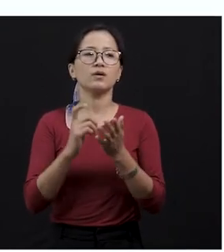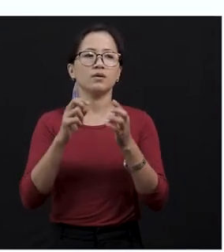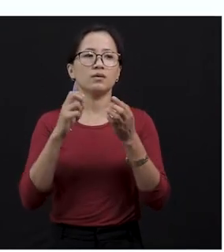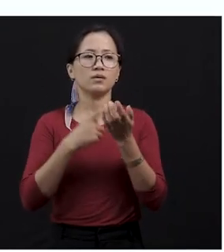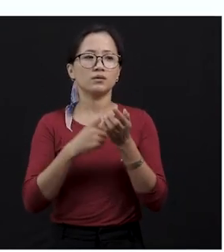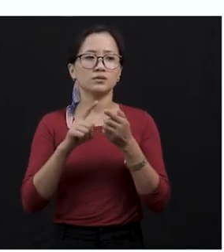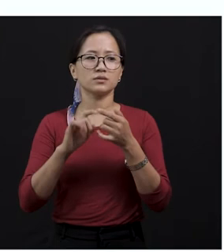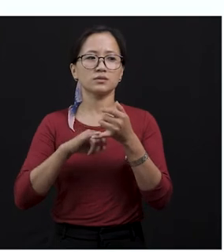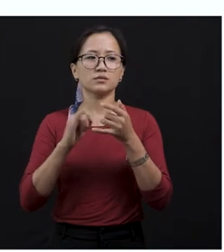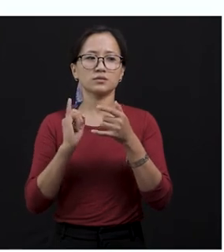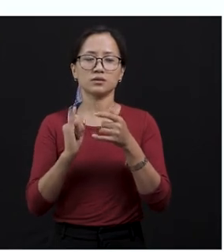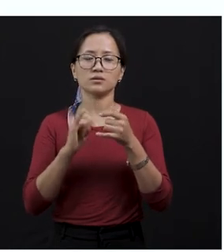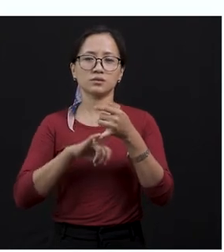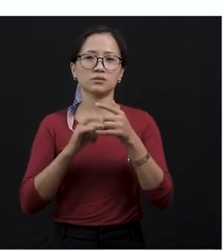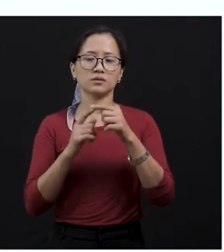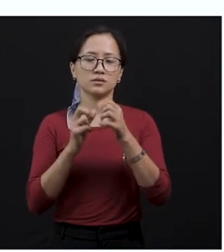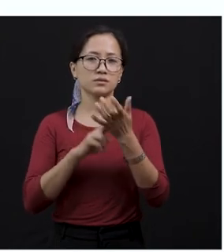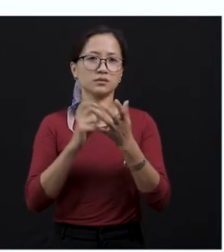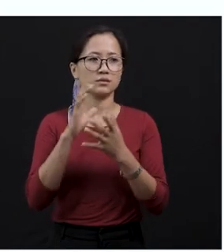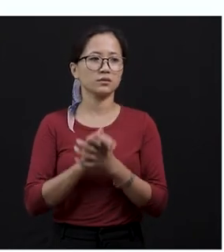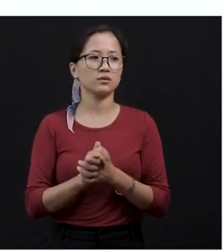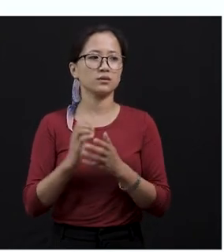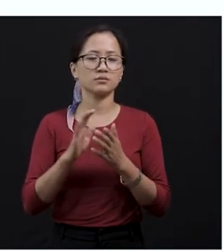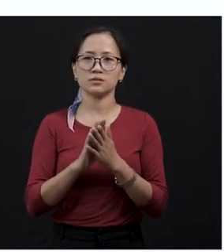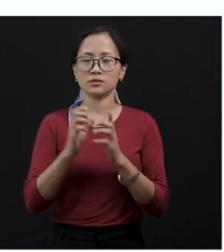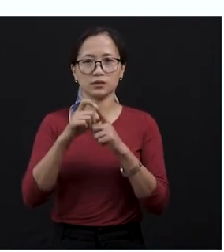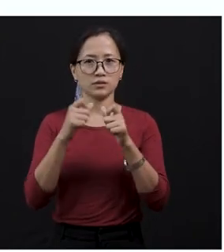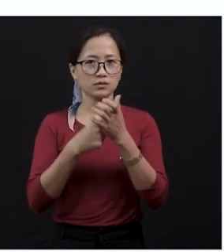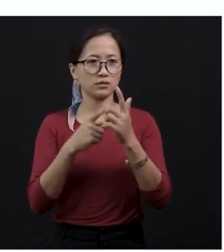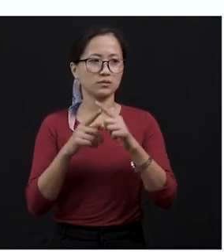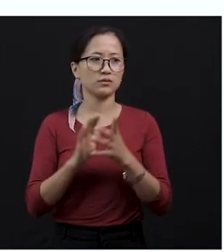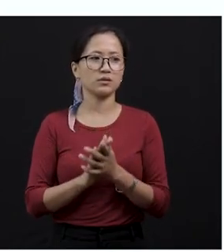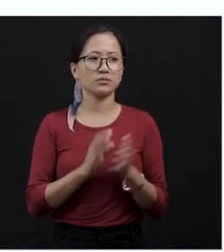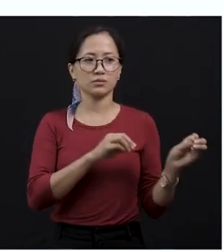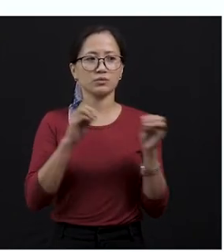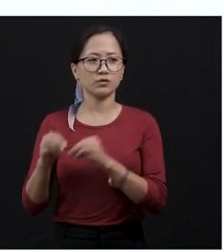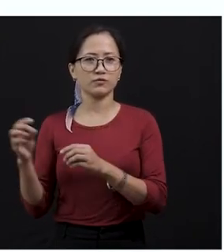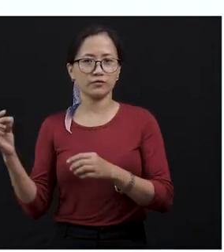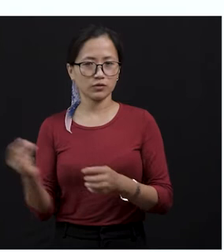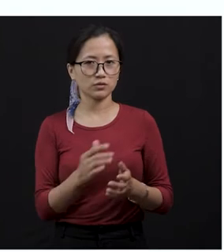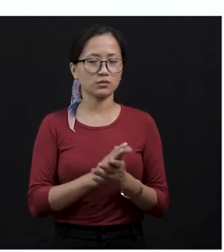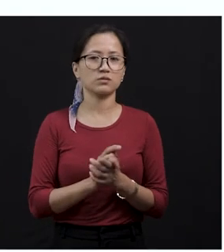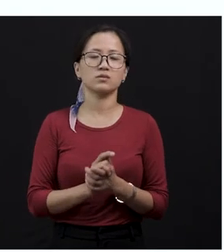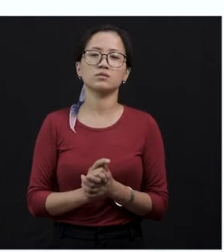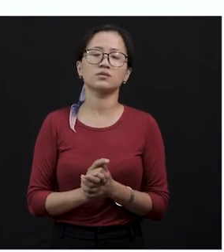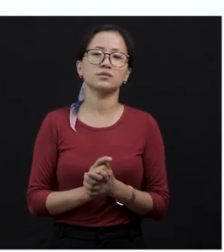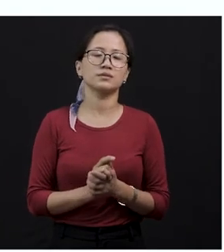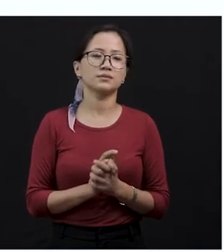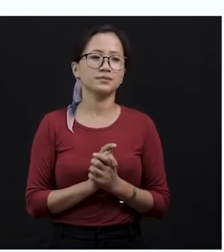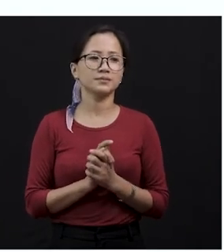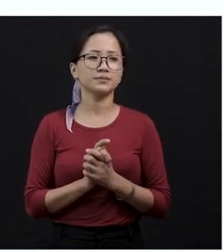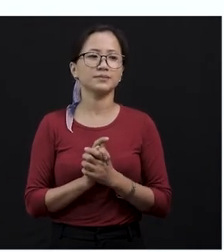or resistance. Dart, move quickly or suddenly. Dart, move quickly